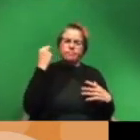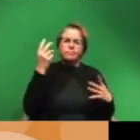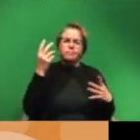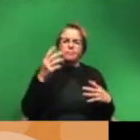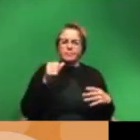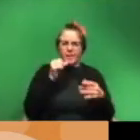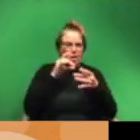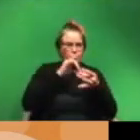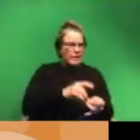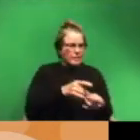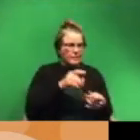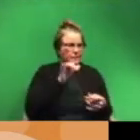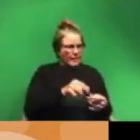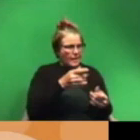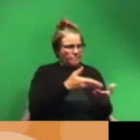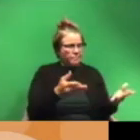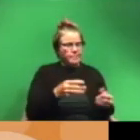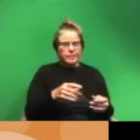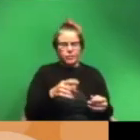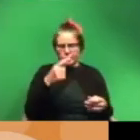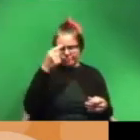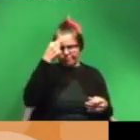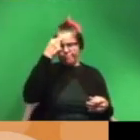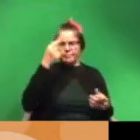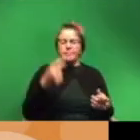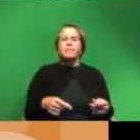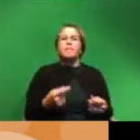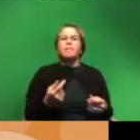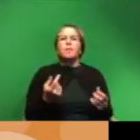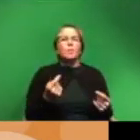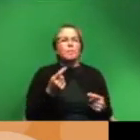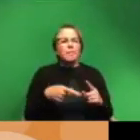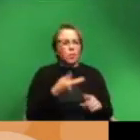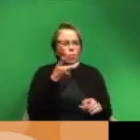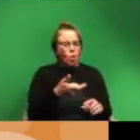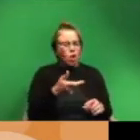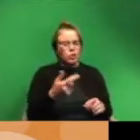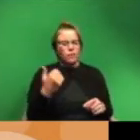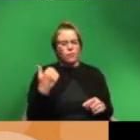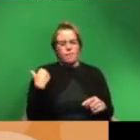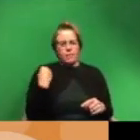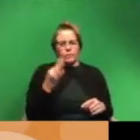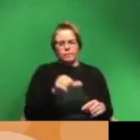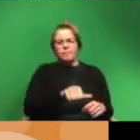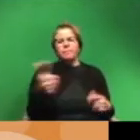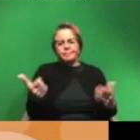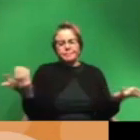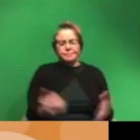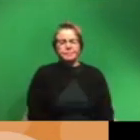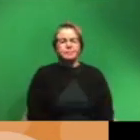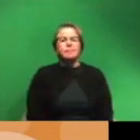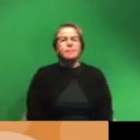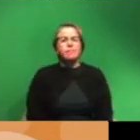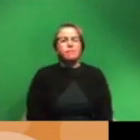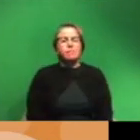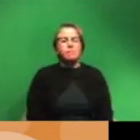from the present presented information so what is it about something that you watch that reminds you of something else so that's how it can touch on memory